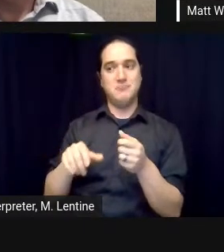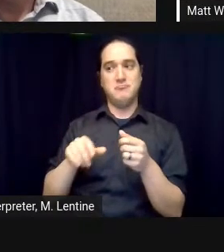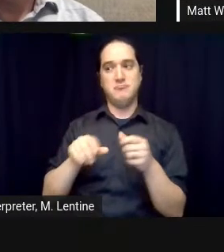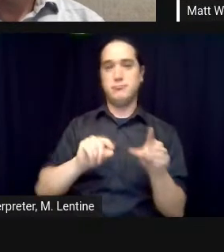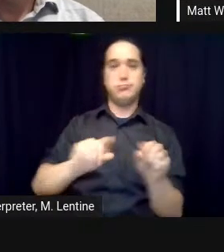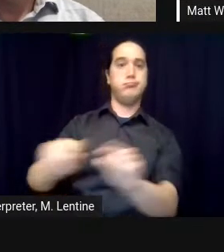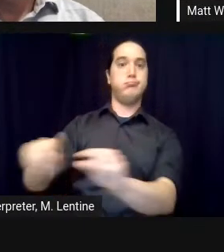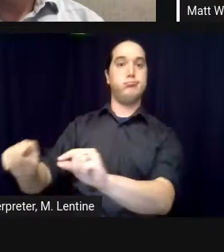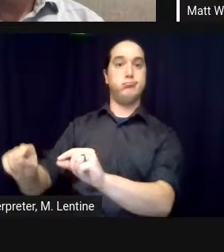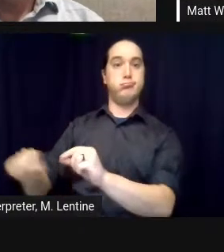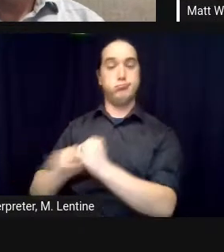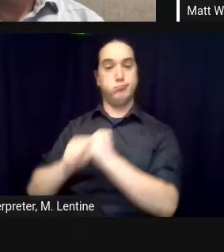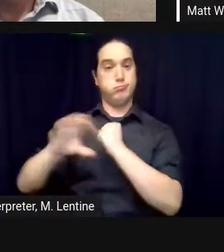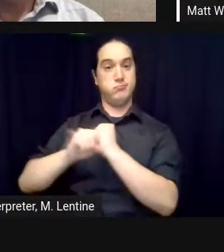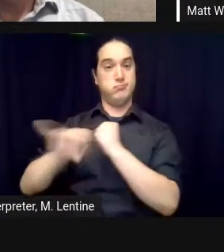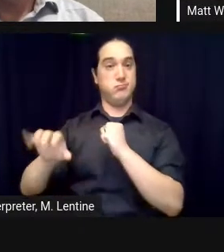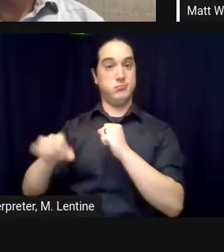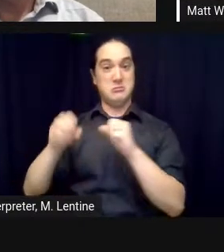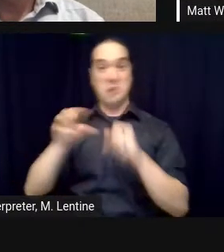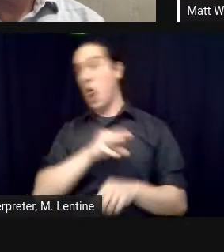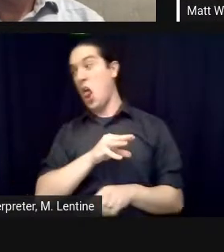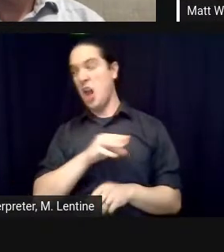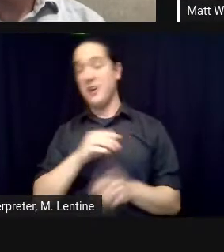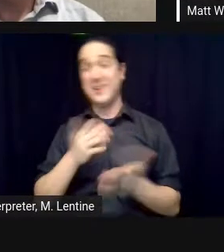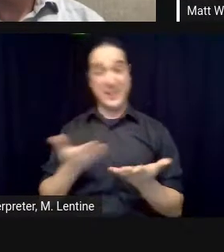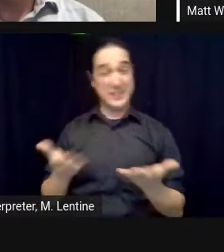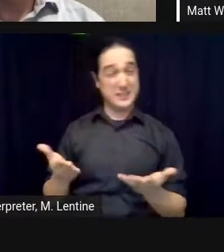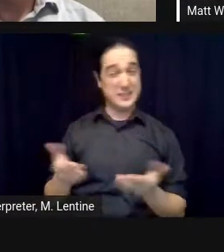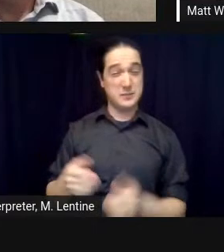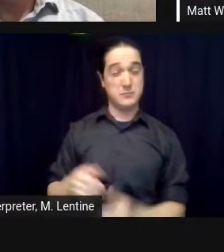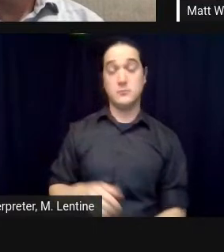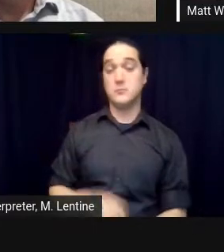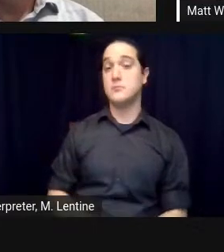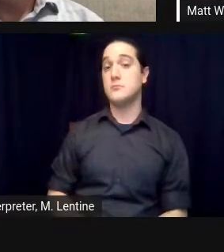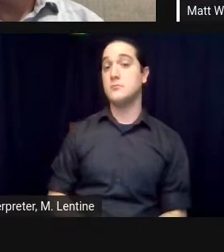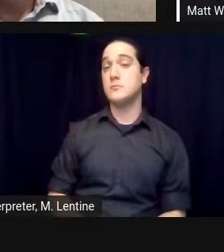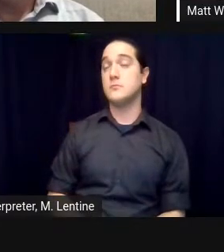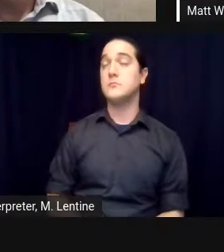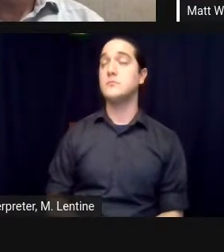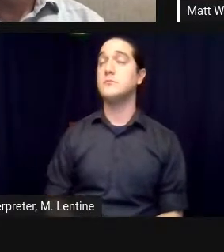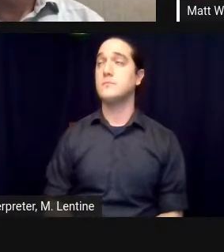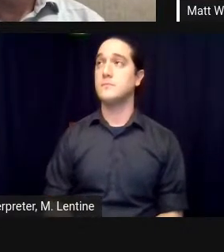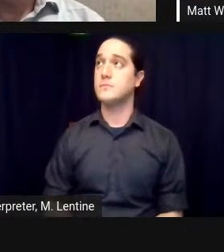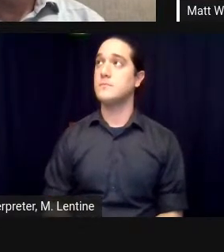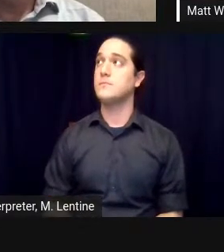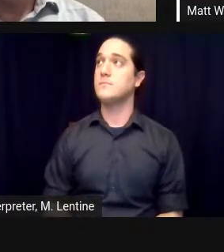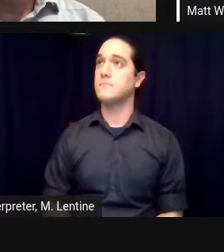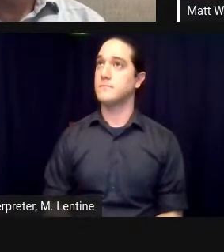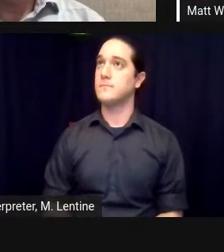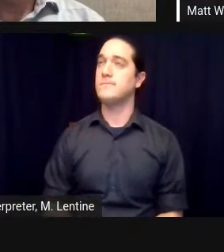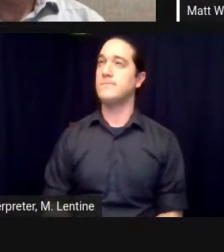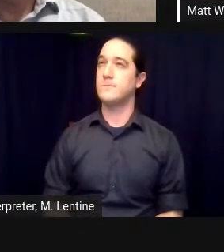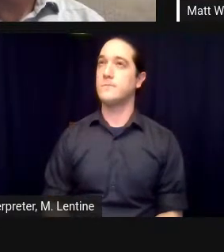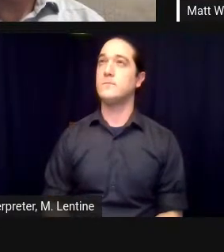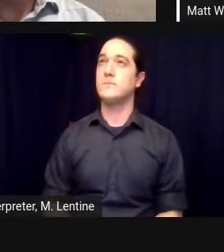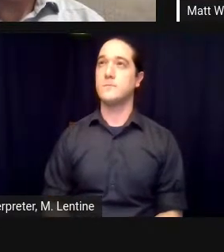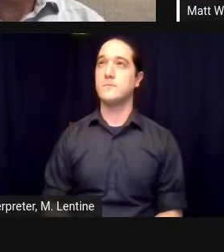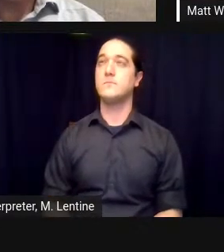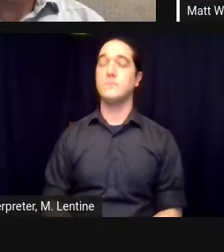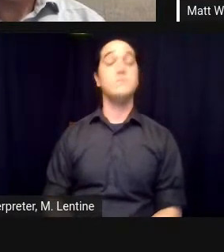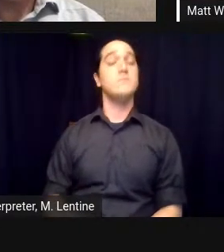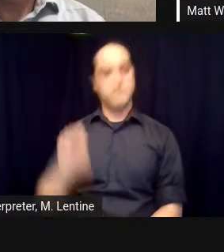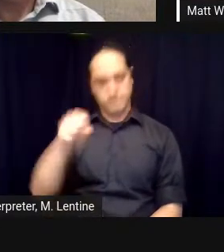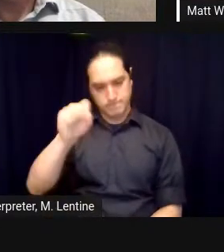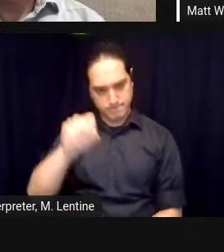have an intelligent conversation about what was going on we at the last minute have had media training and